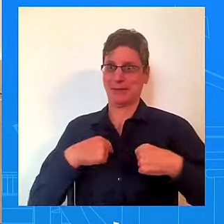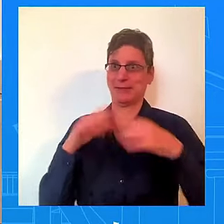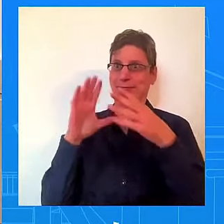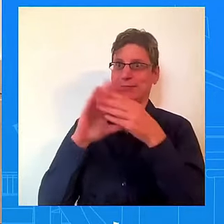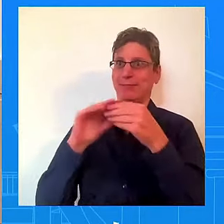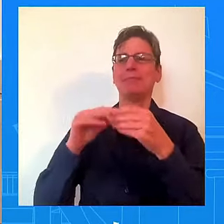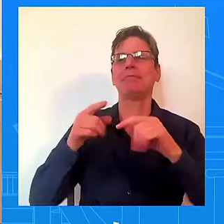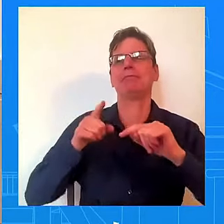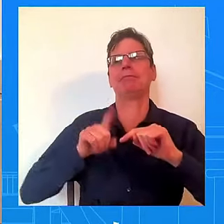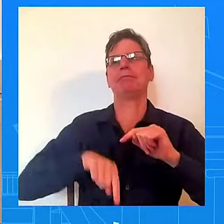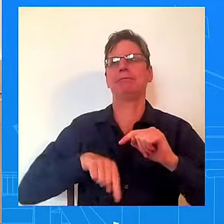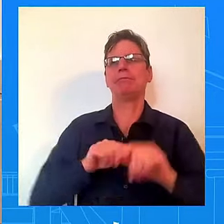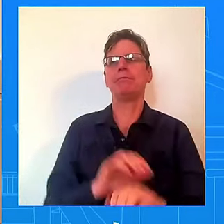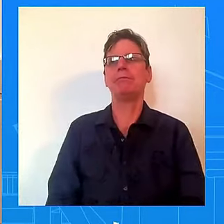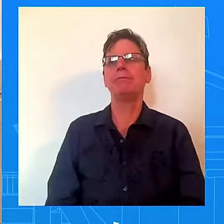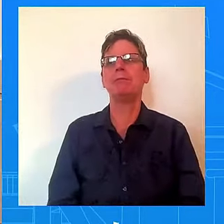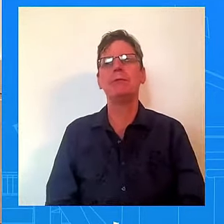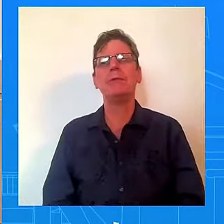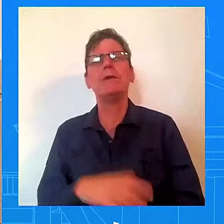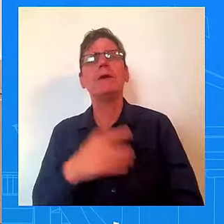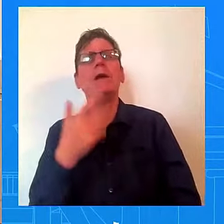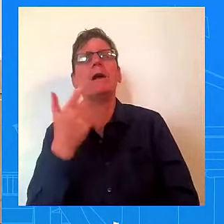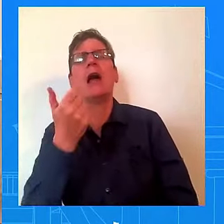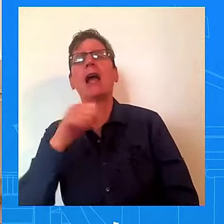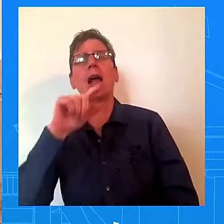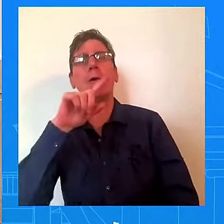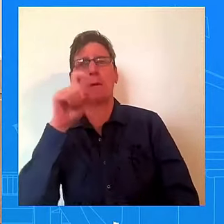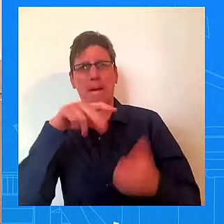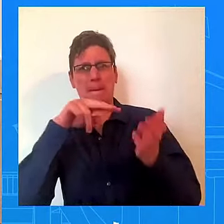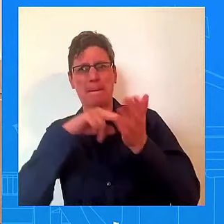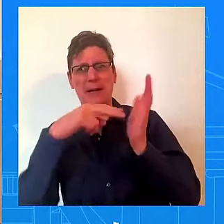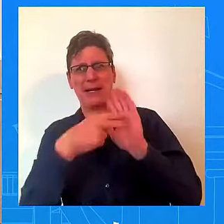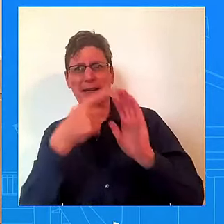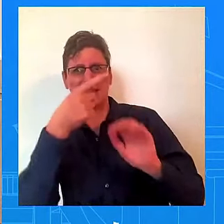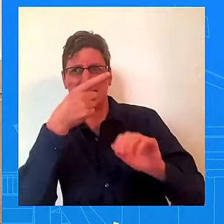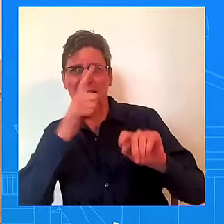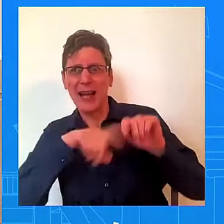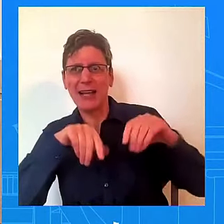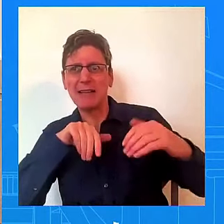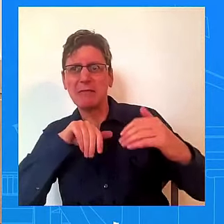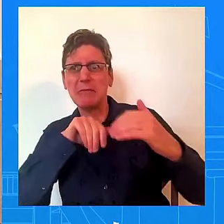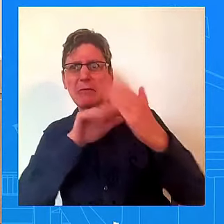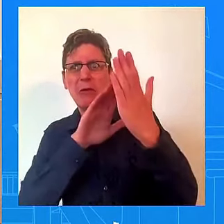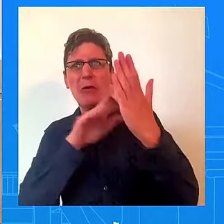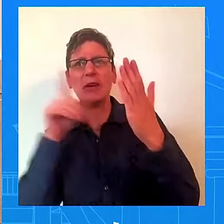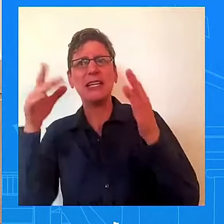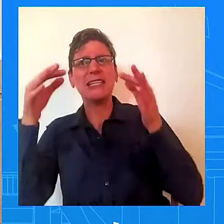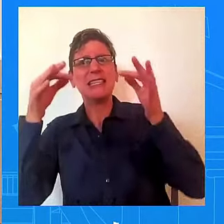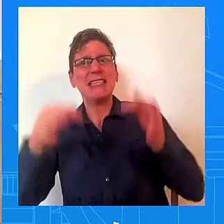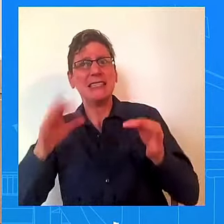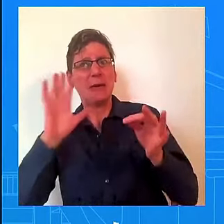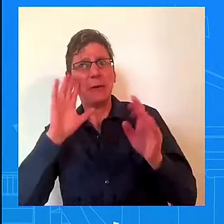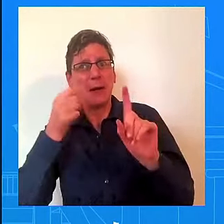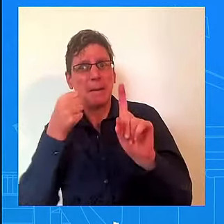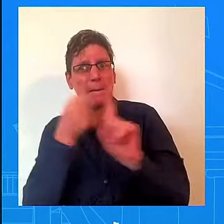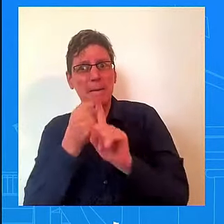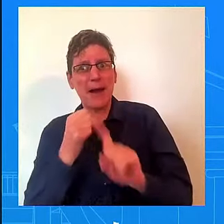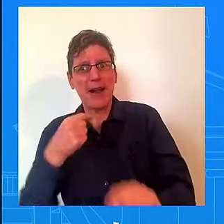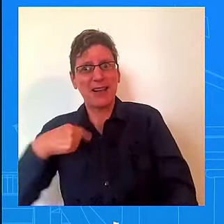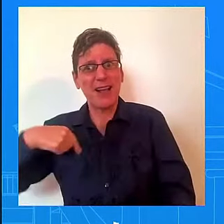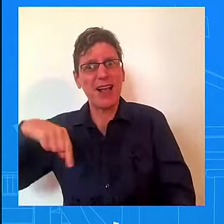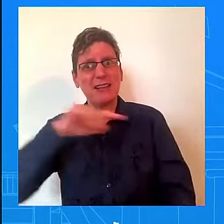means? And does that have any impact – does this kind of decision have any impact on the goal of getting a ceasefire deal? So, look, what I